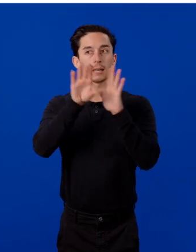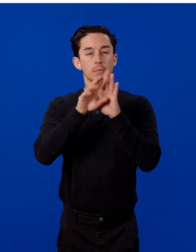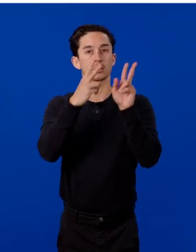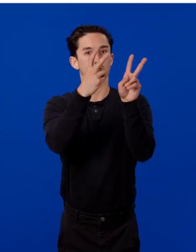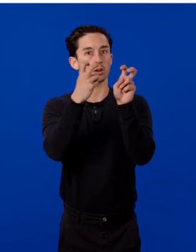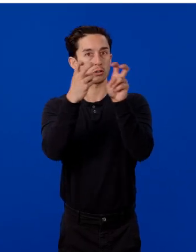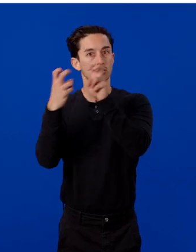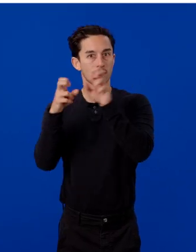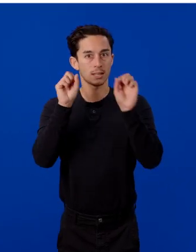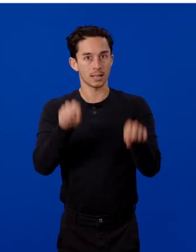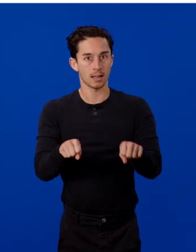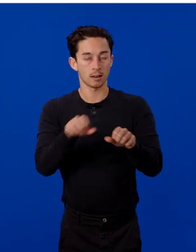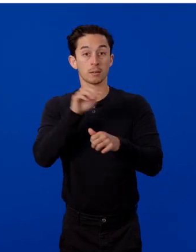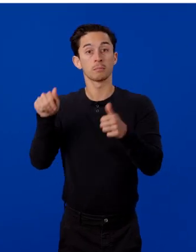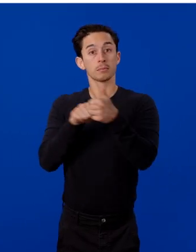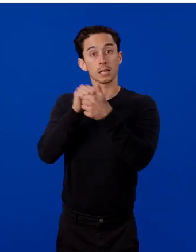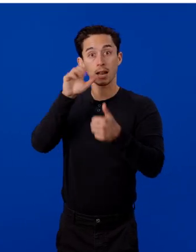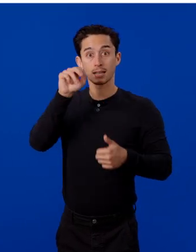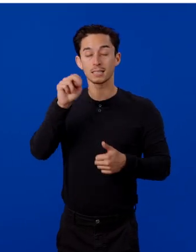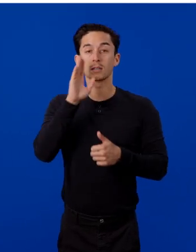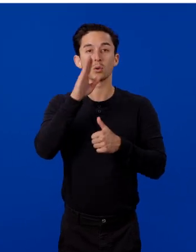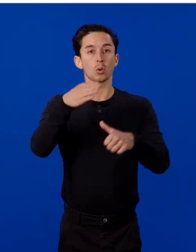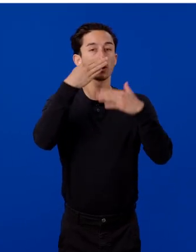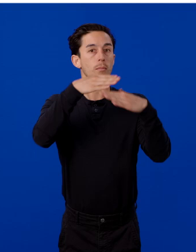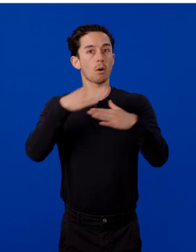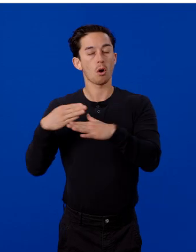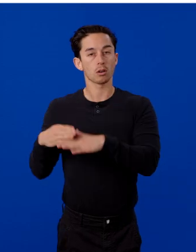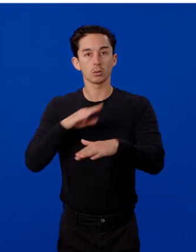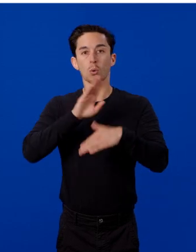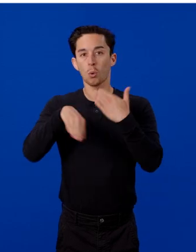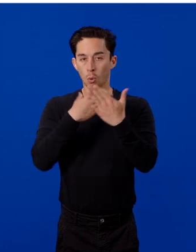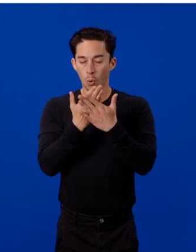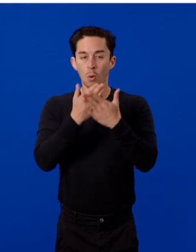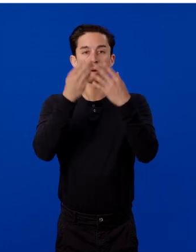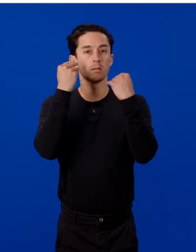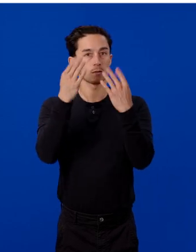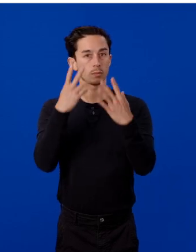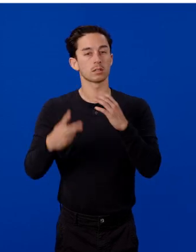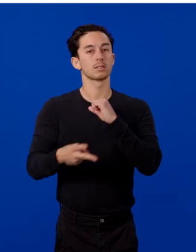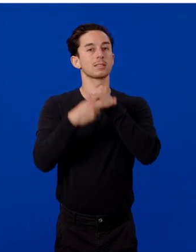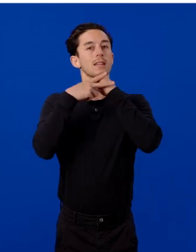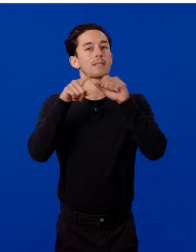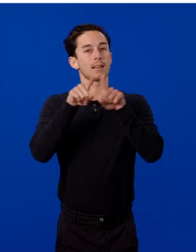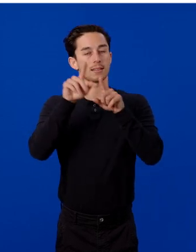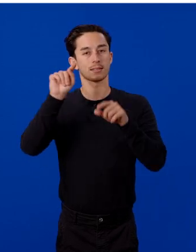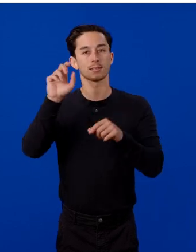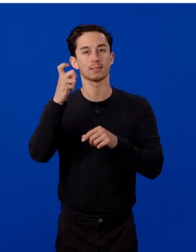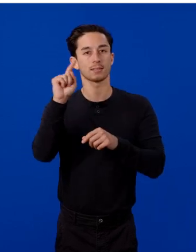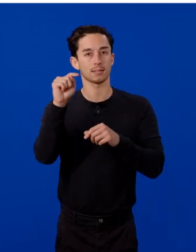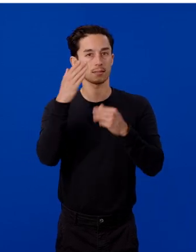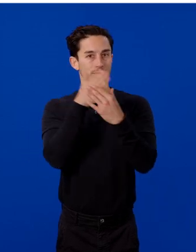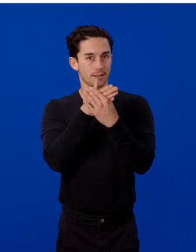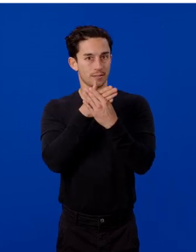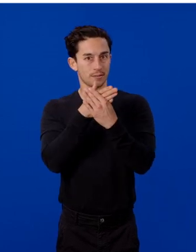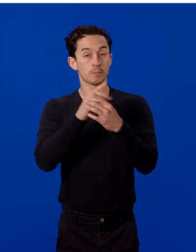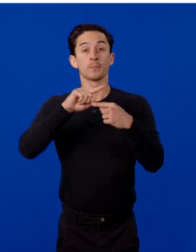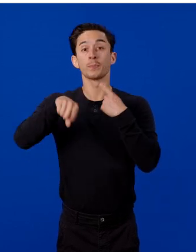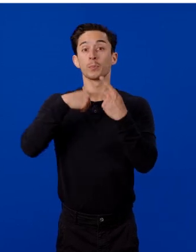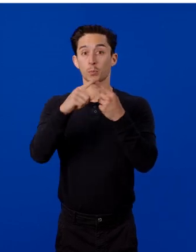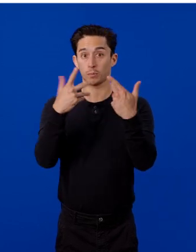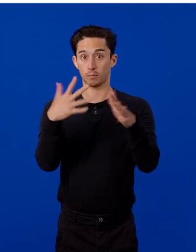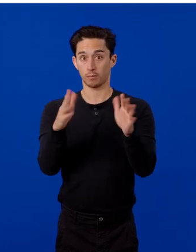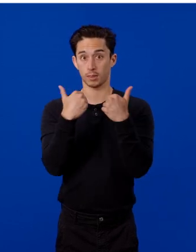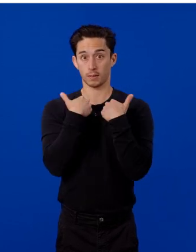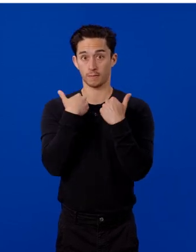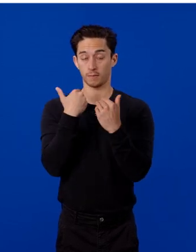Behind the scenes, this is going to parse all of this information and store it as a text file. Once you have this,